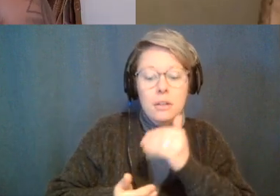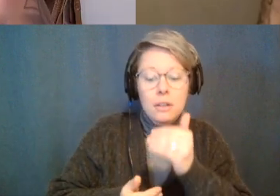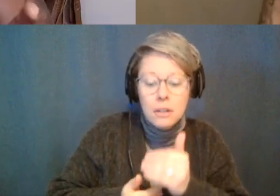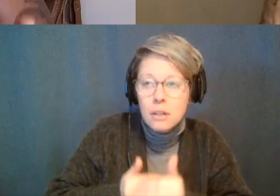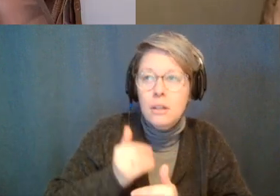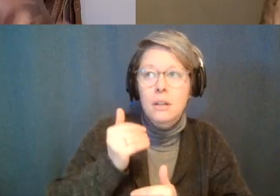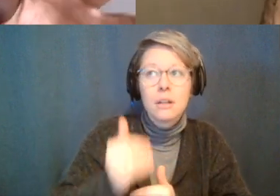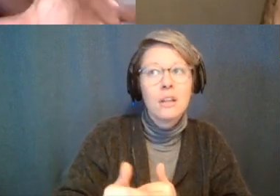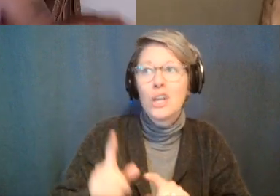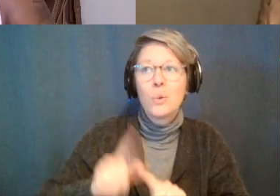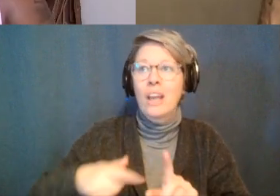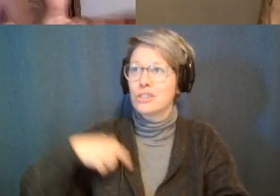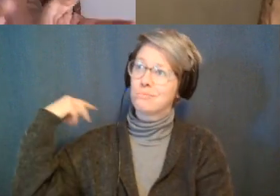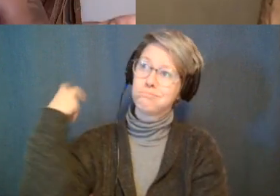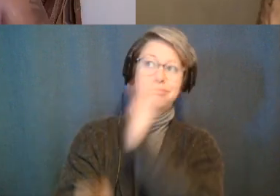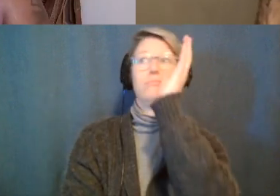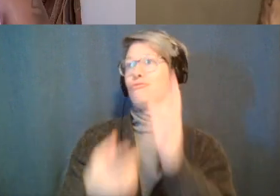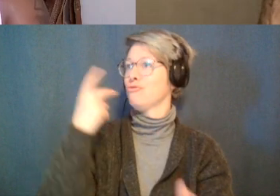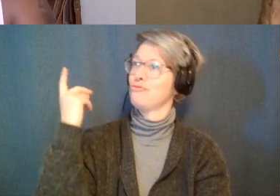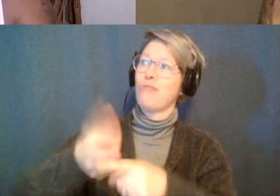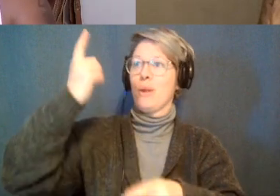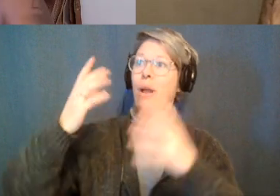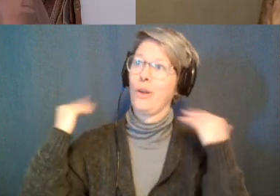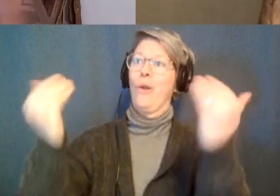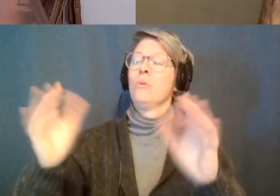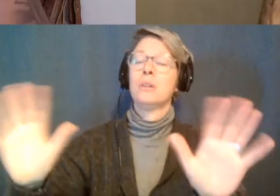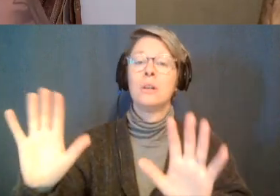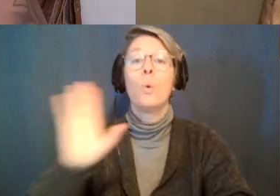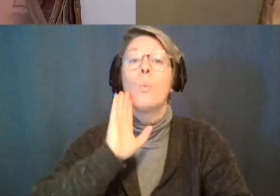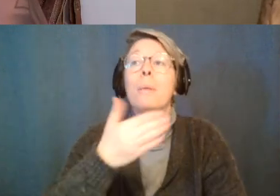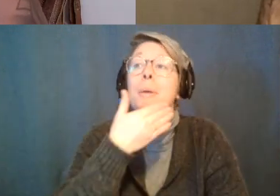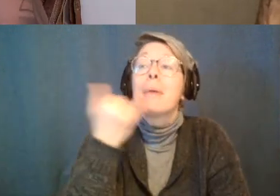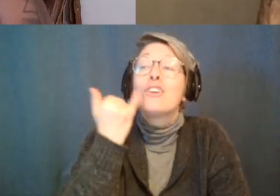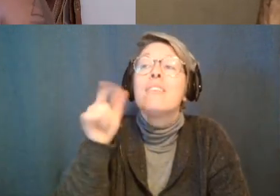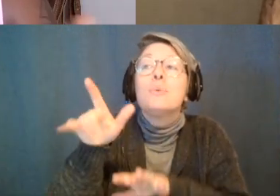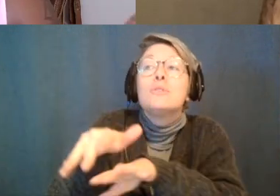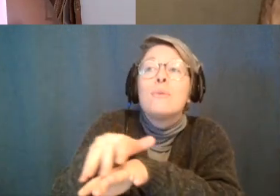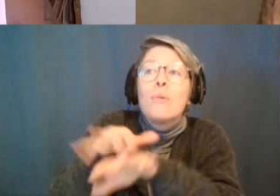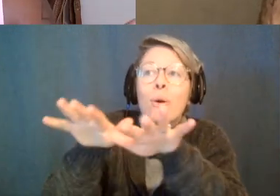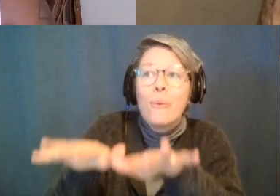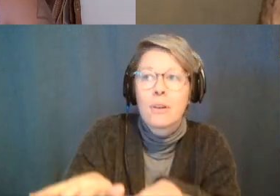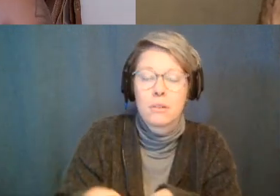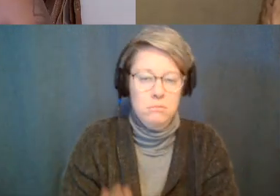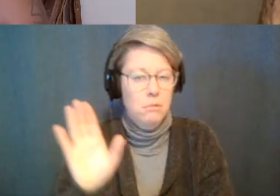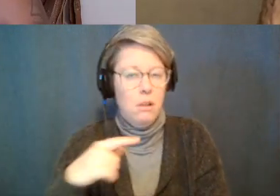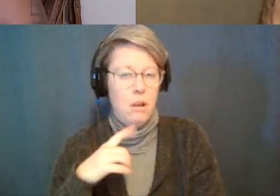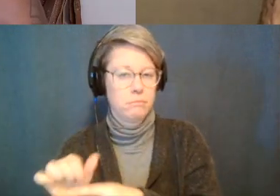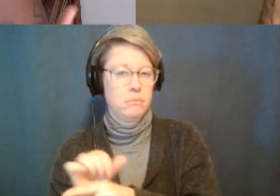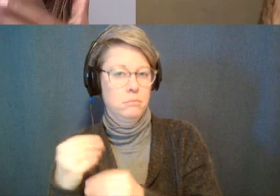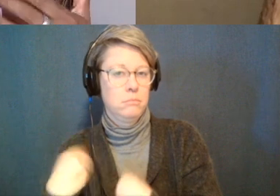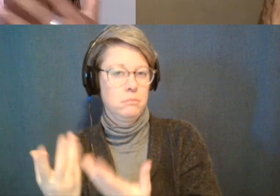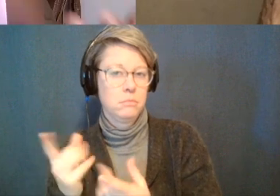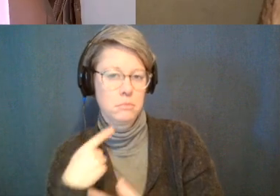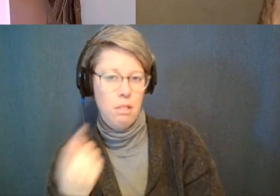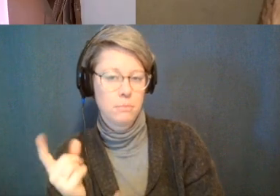so this is going to help you better if you actually just slow down so that's what i do and then there's like a few other practices that i always encourage for like